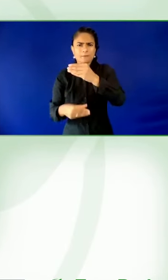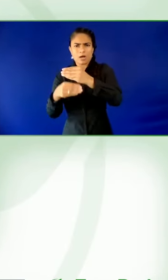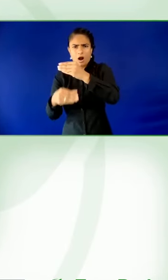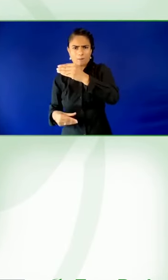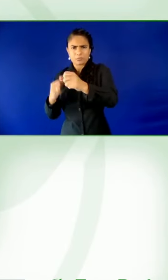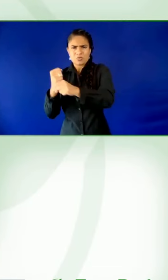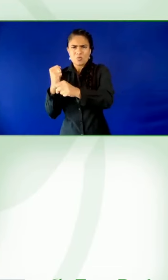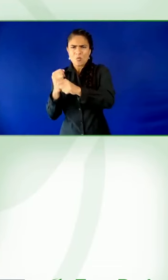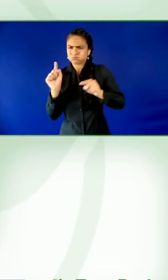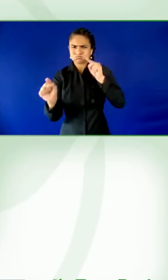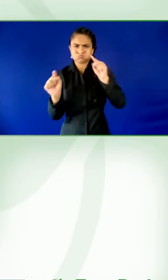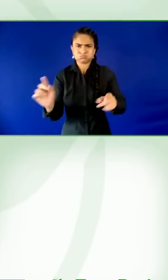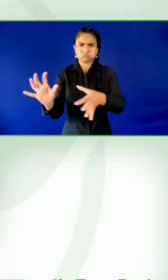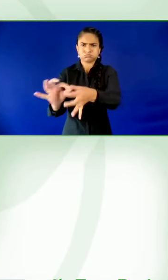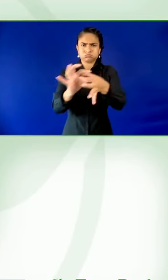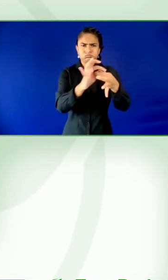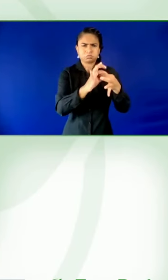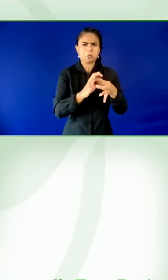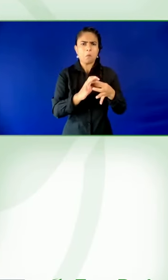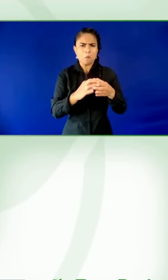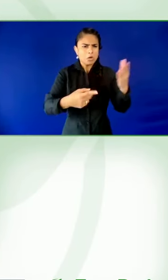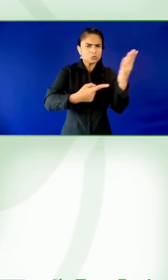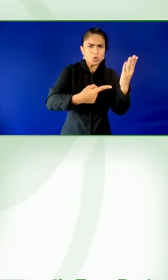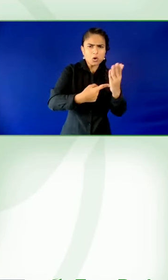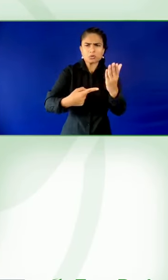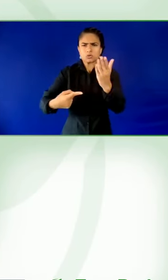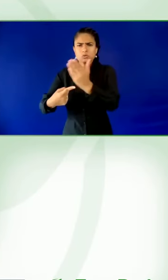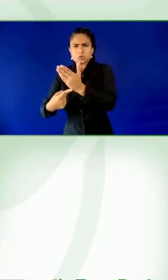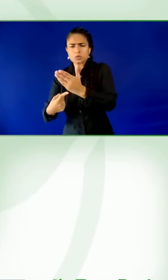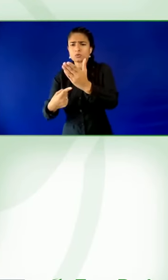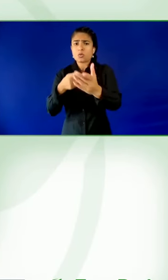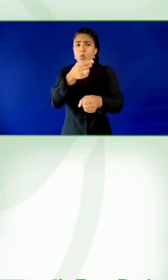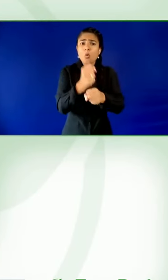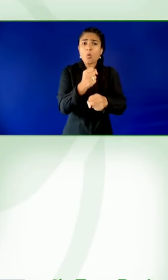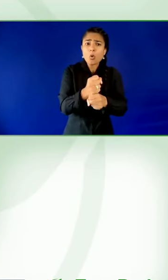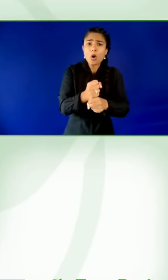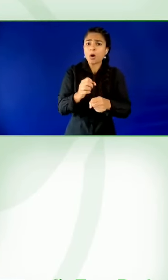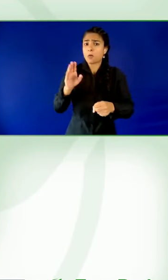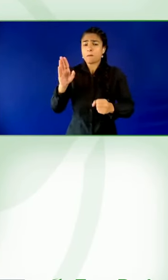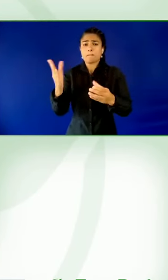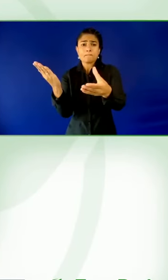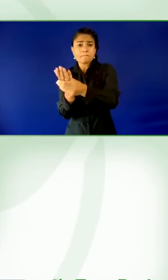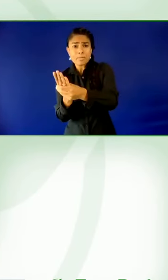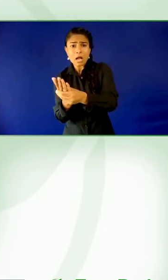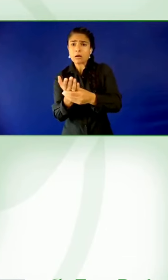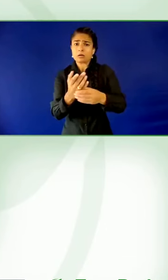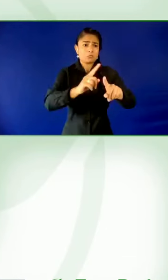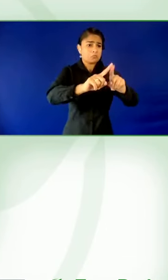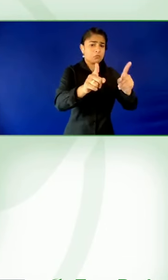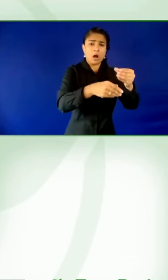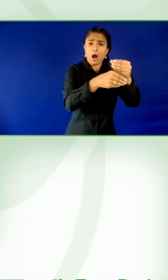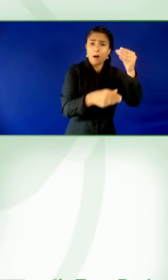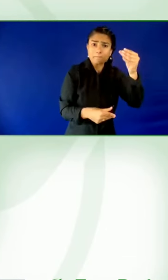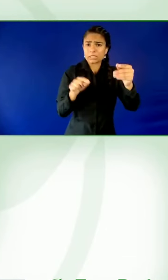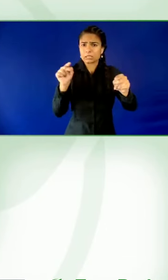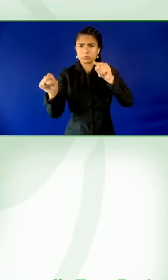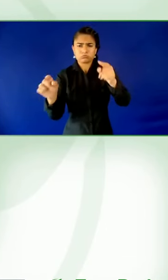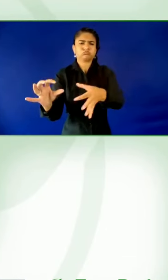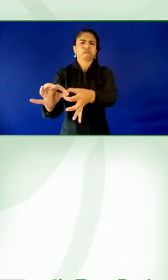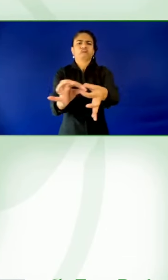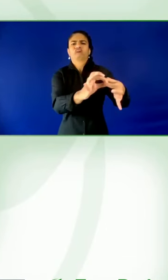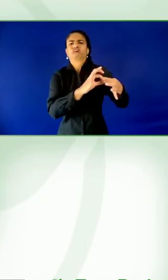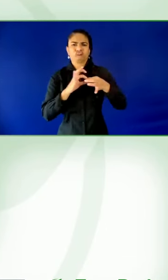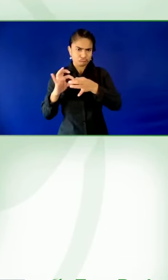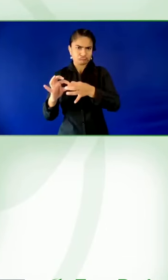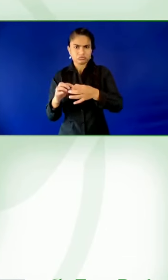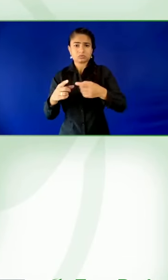be broadcasted on YouTube channel. So this is a very, very big event for us, the first one. And also, I want to tell that